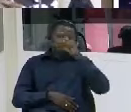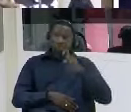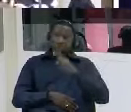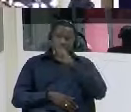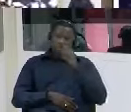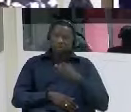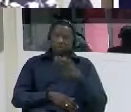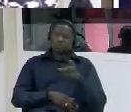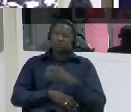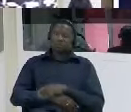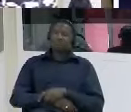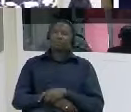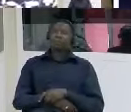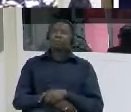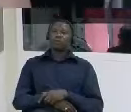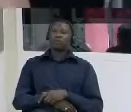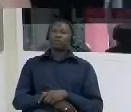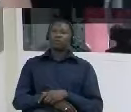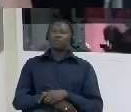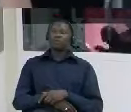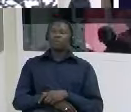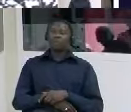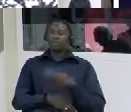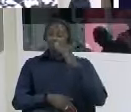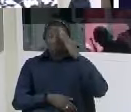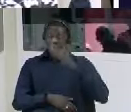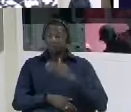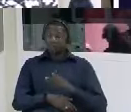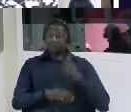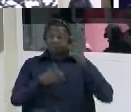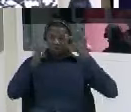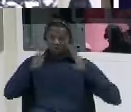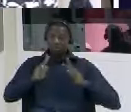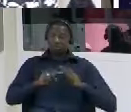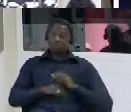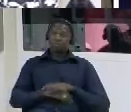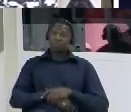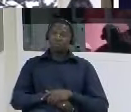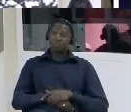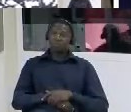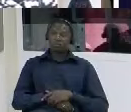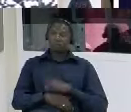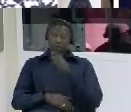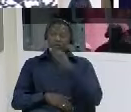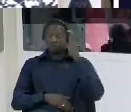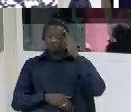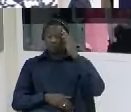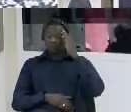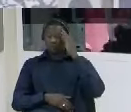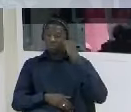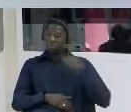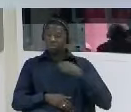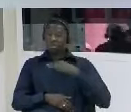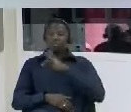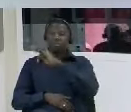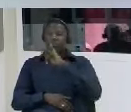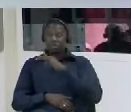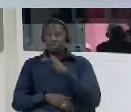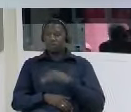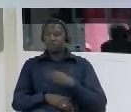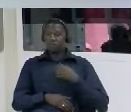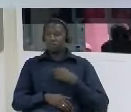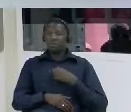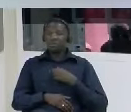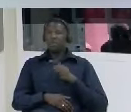thank you very much madam council as you may know uh in my family i was the